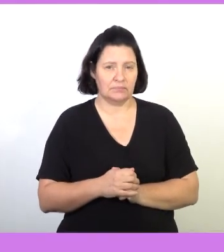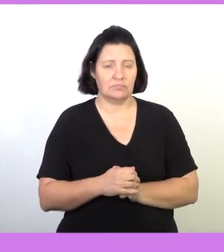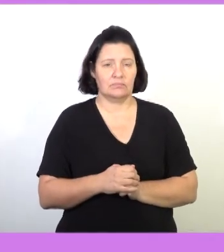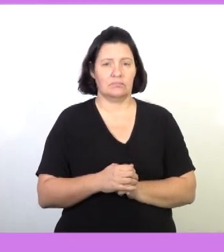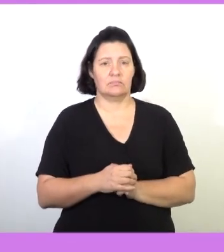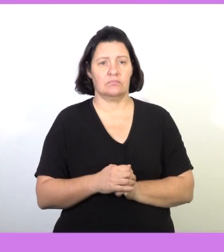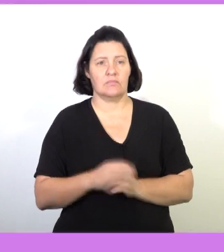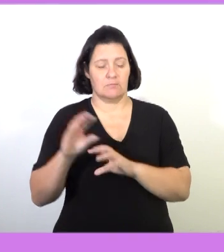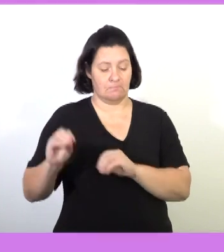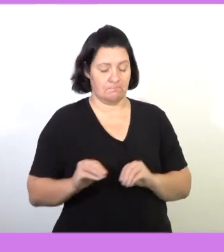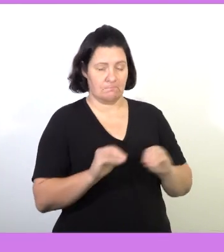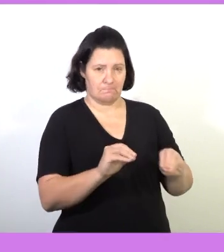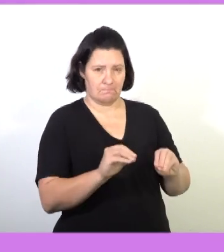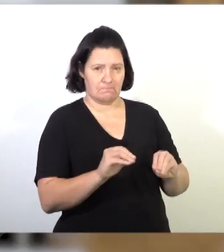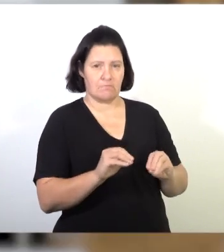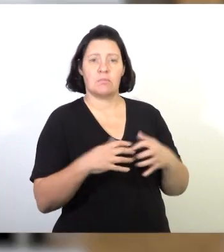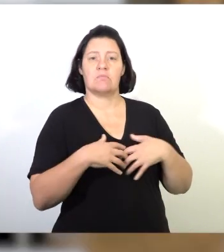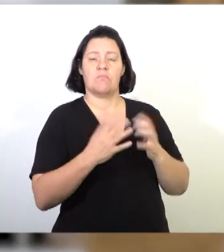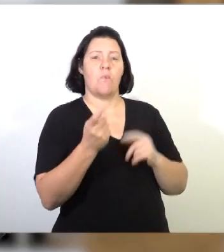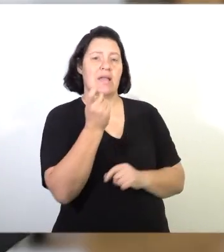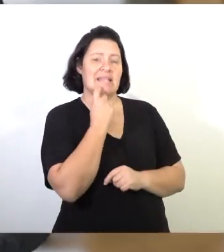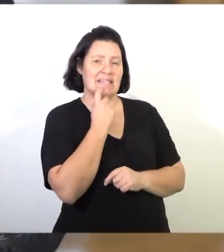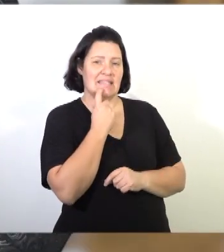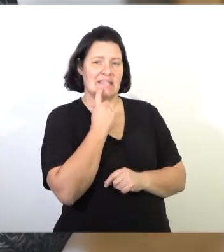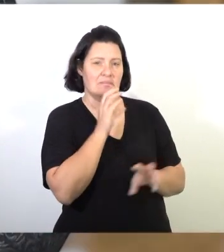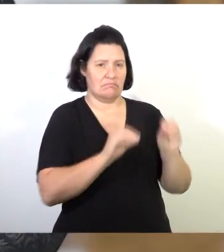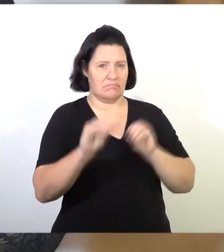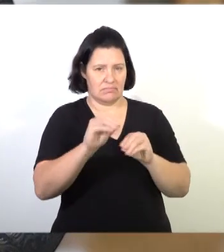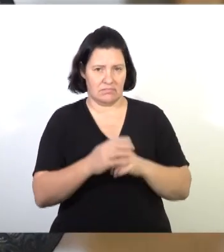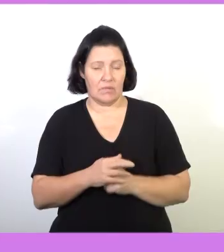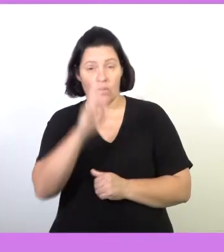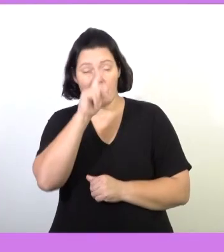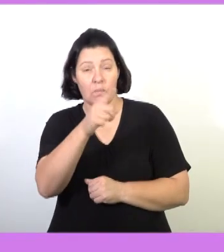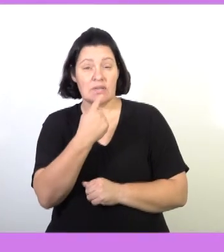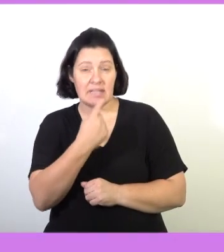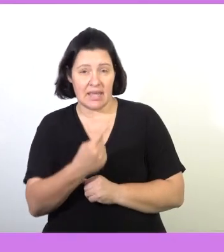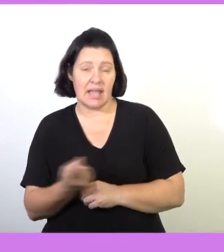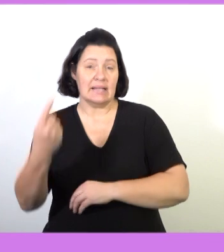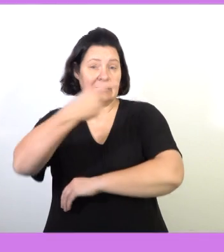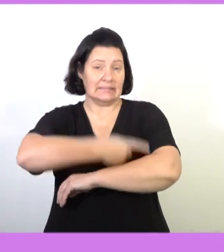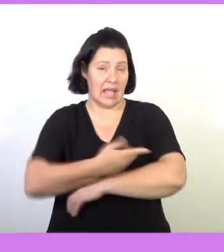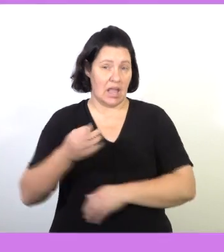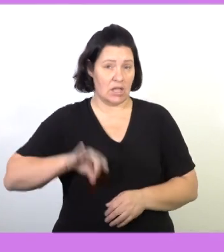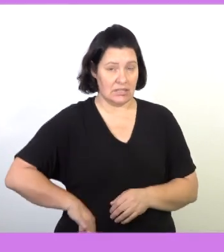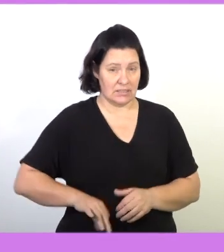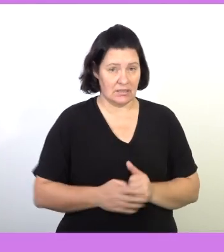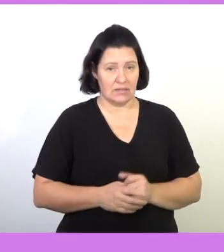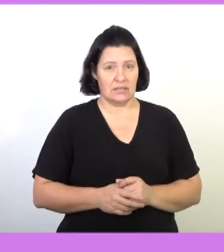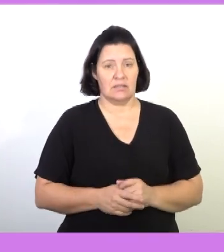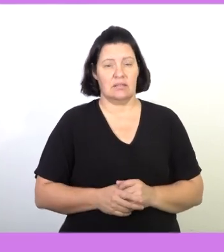let's just bring this question here so that it becomes easier for us to substitute. Remember we said daily earnings.